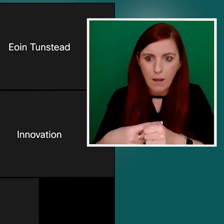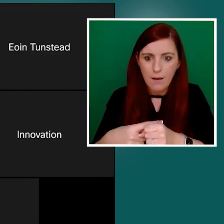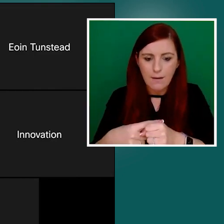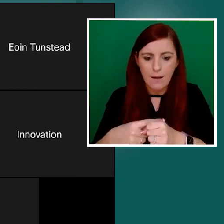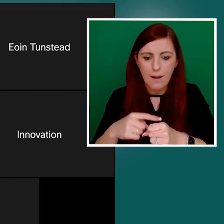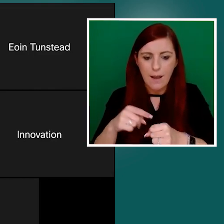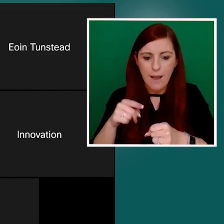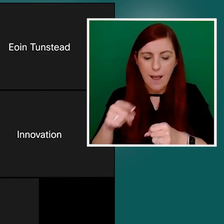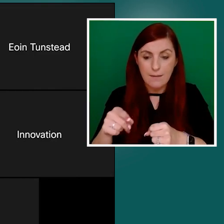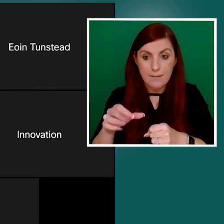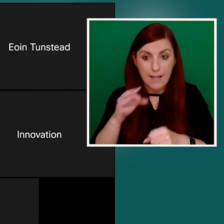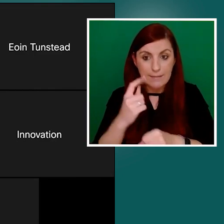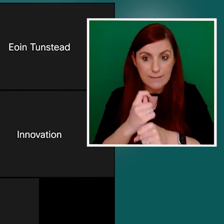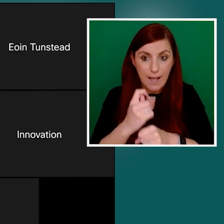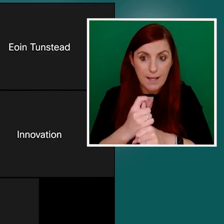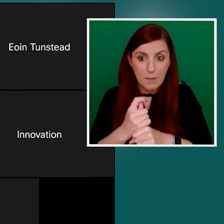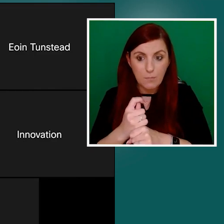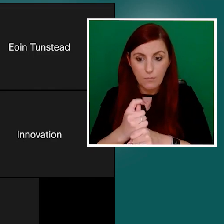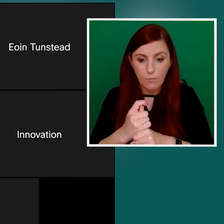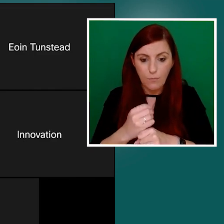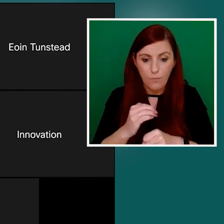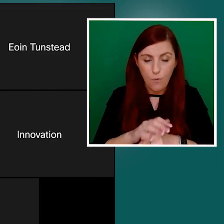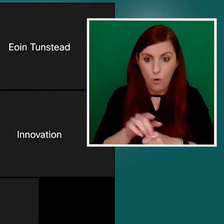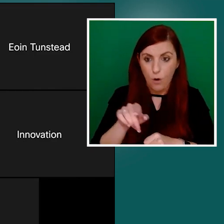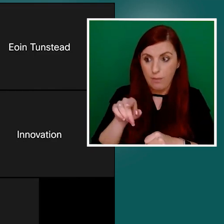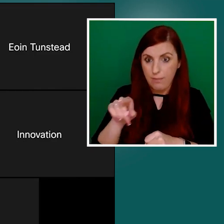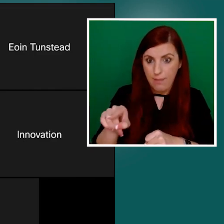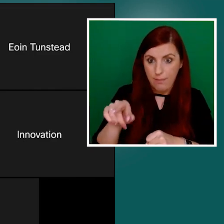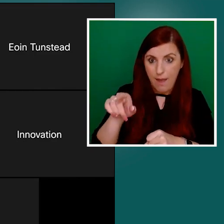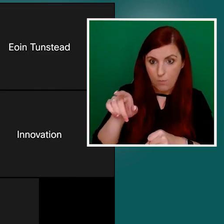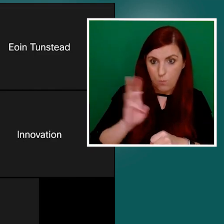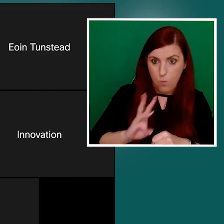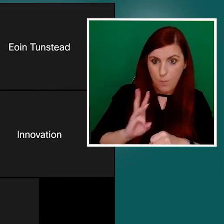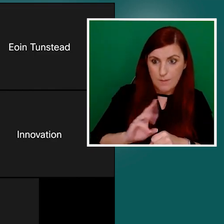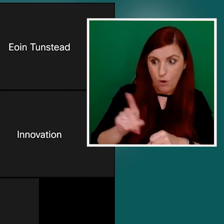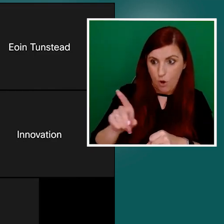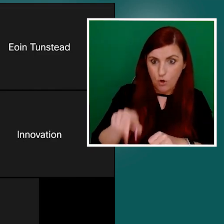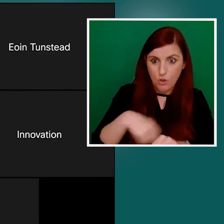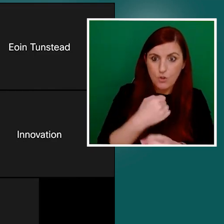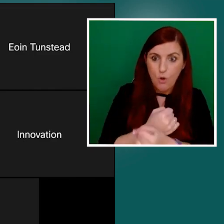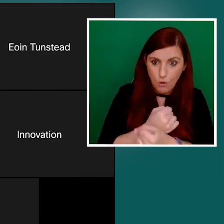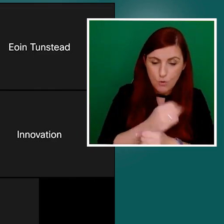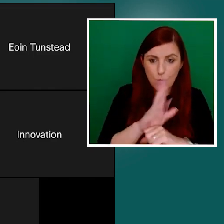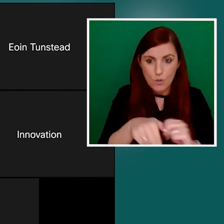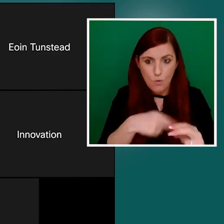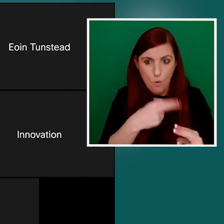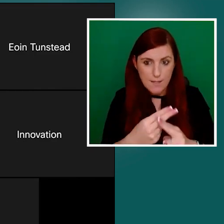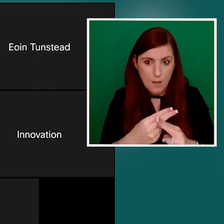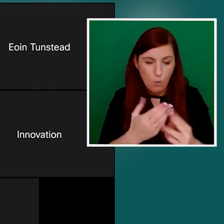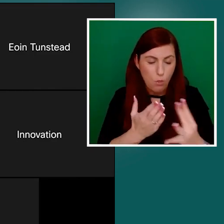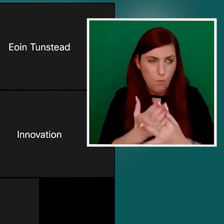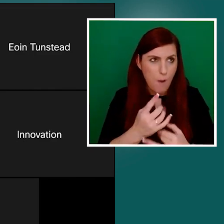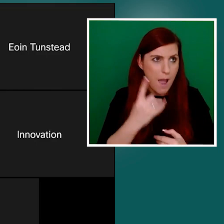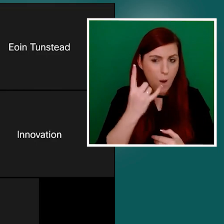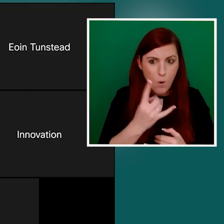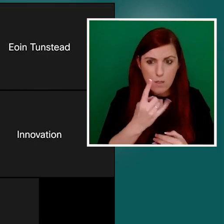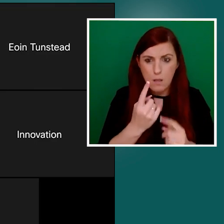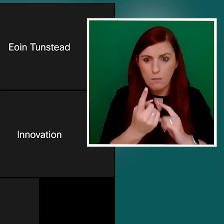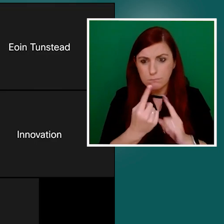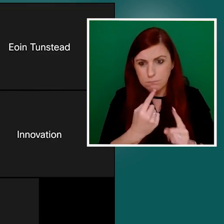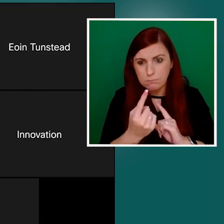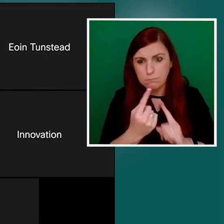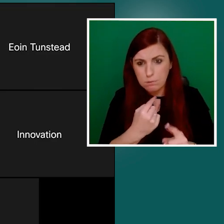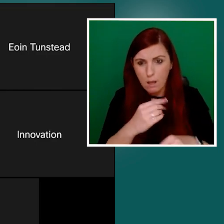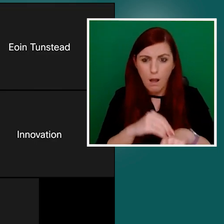time for her son to get that all sorted. Through many hours of being held on hold